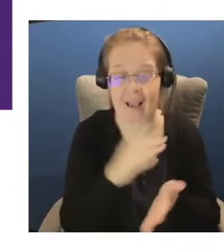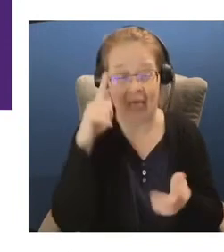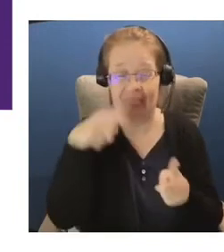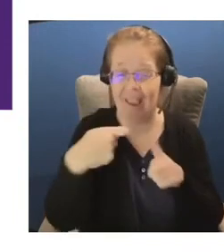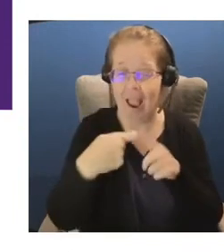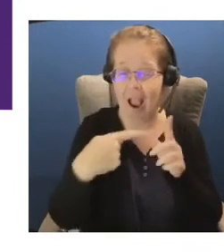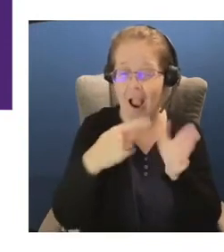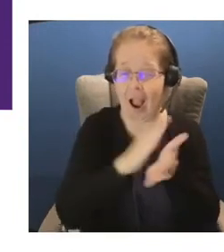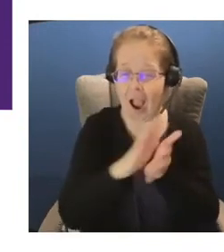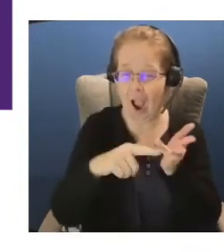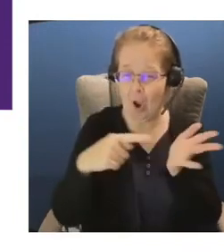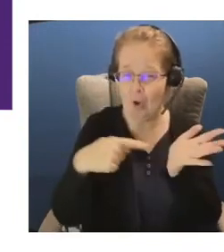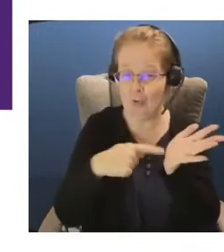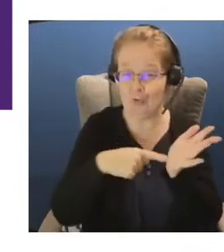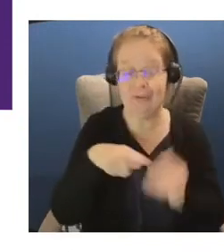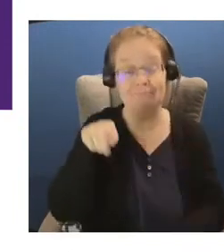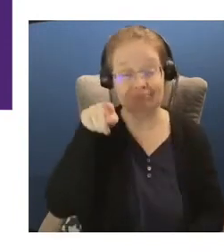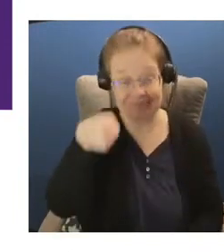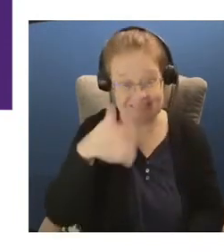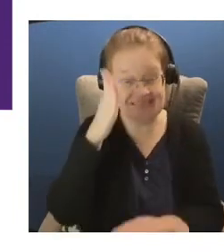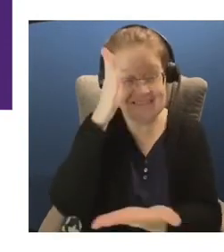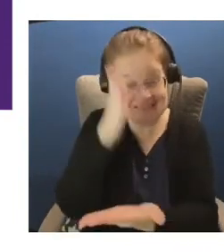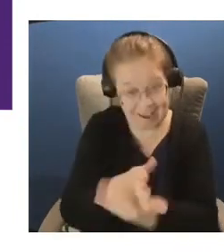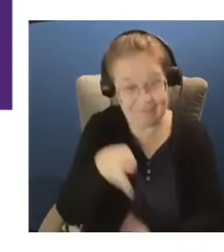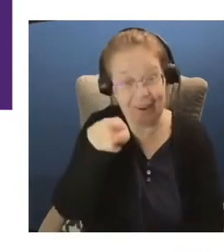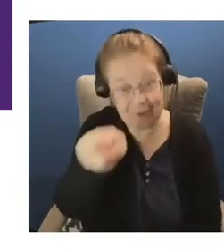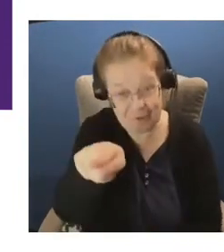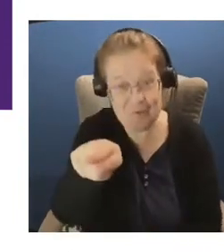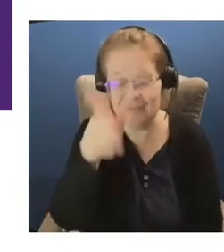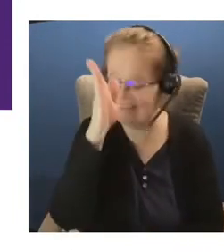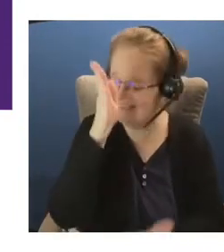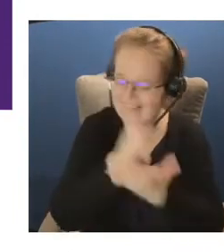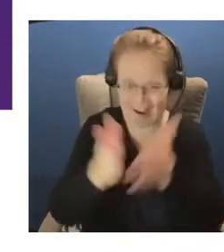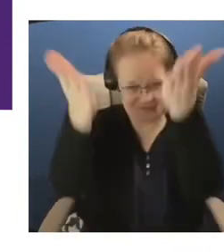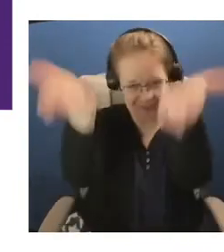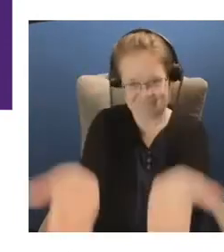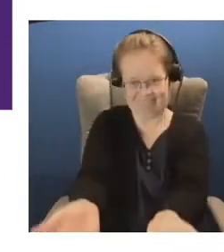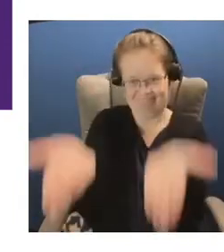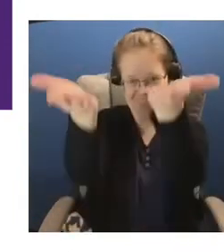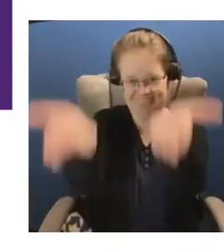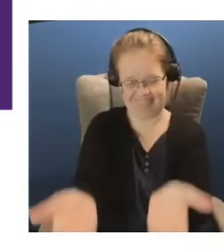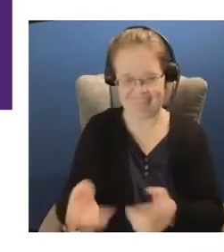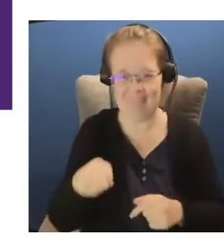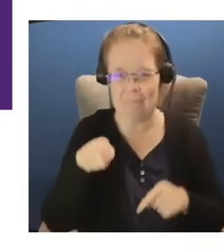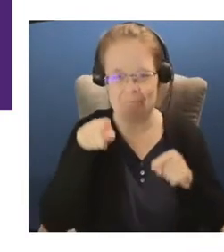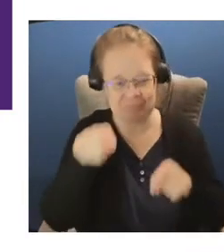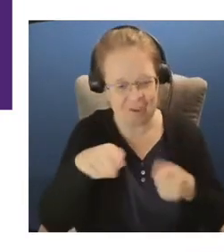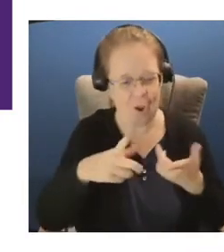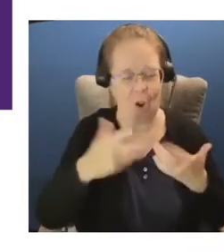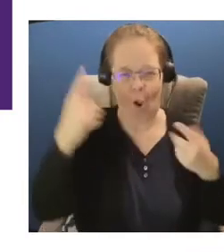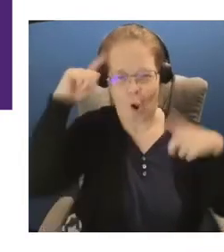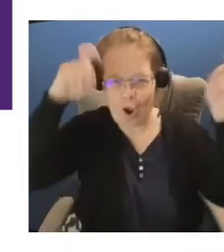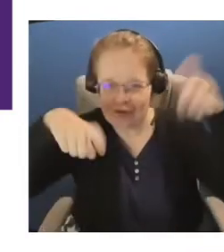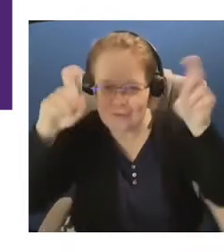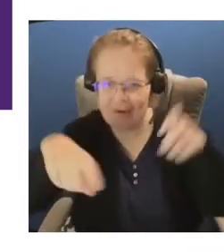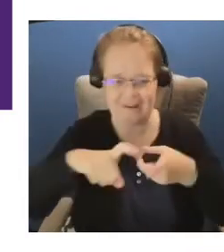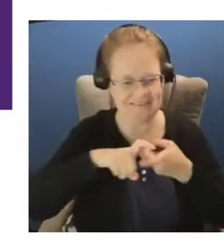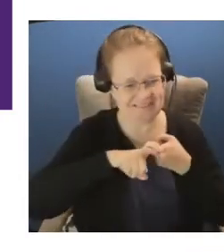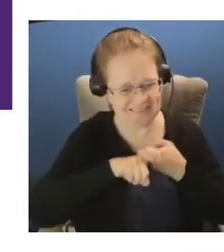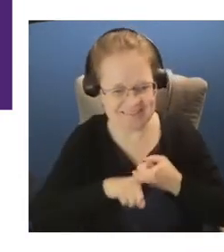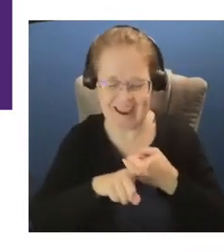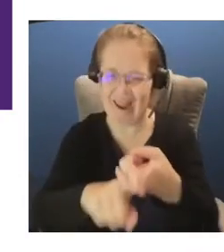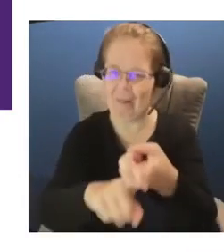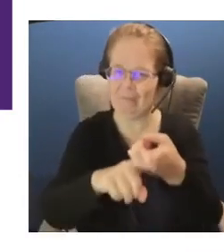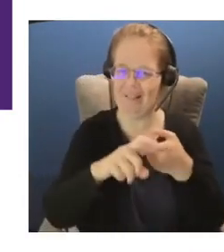That is what you are, my friend, in the network of entrepreneurism and sustainability that you're creating. So